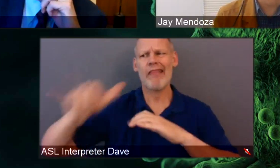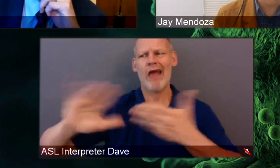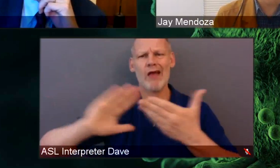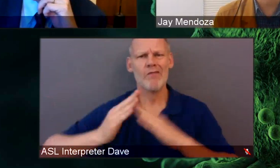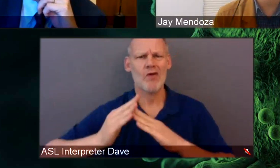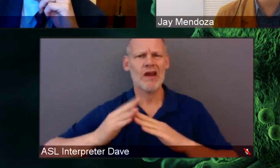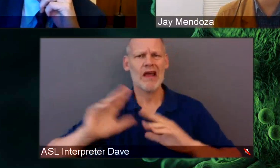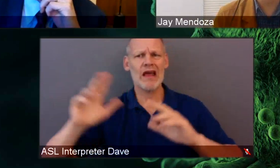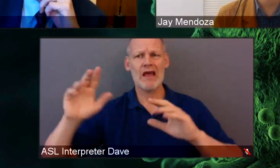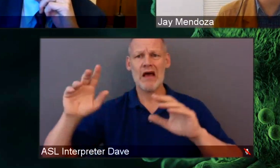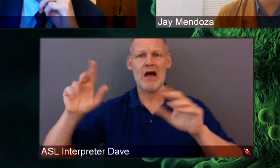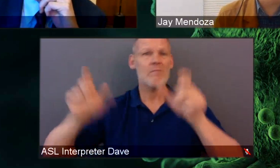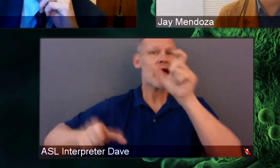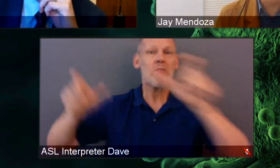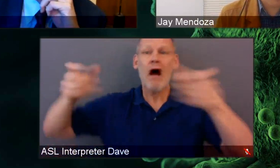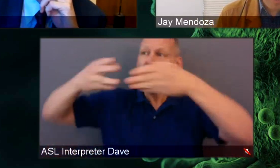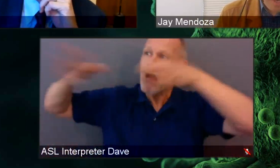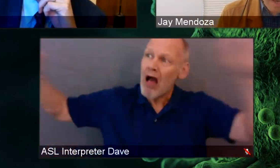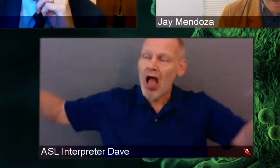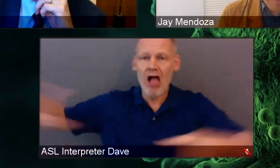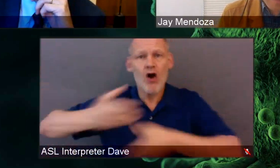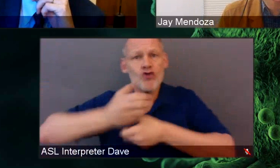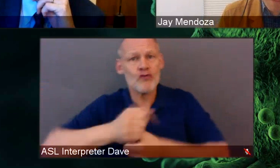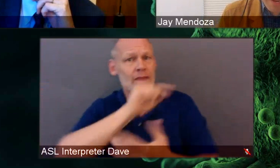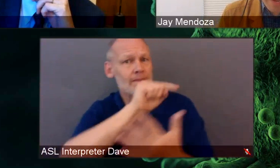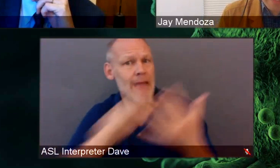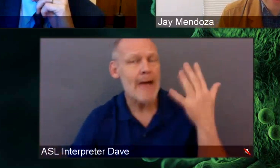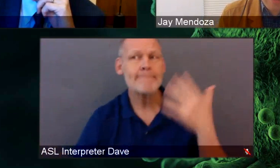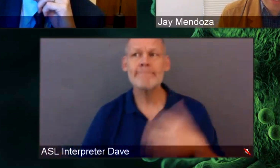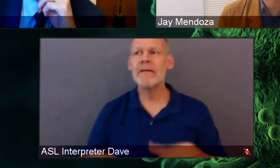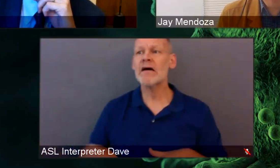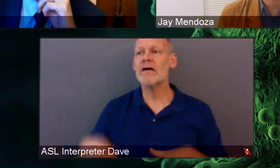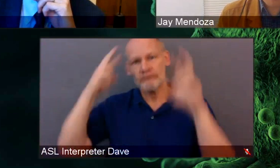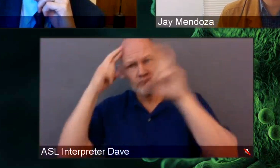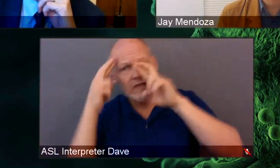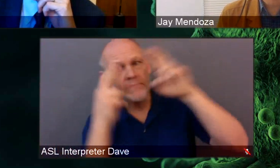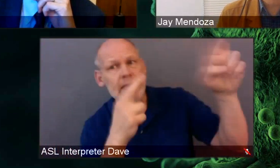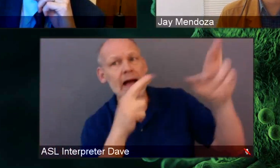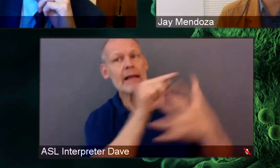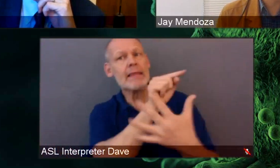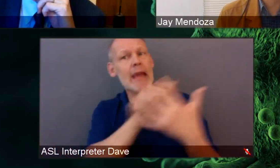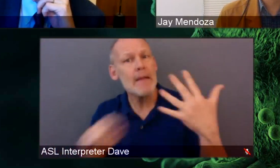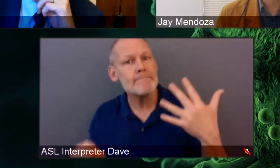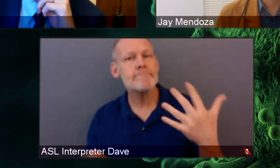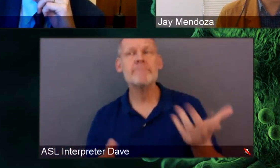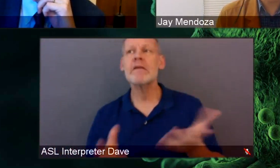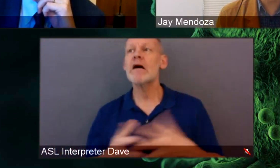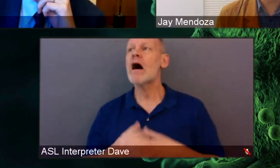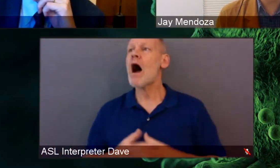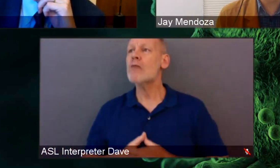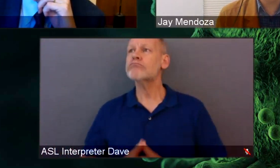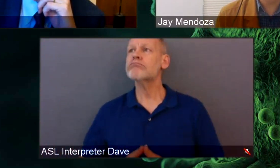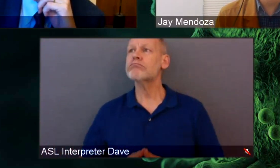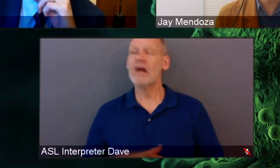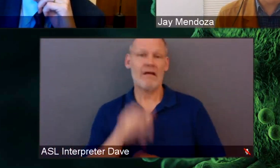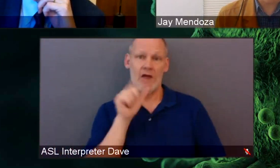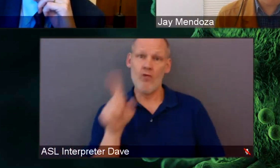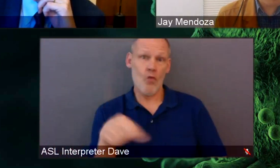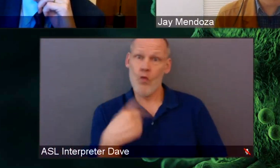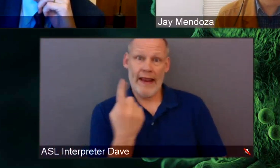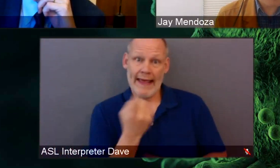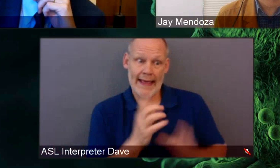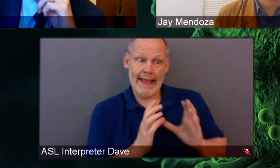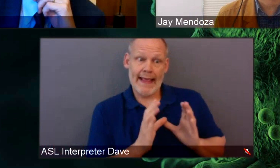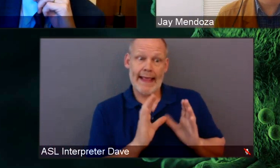they are well known, well regarded. And they, not only do community